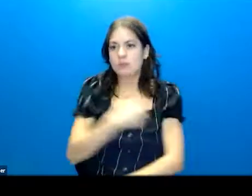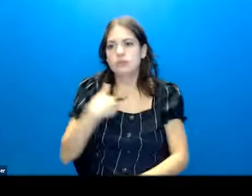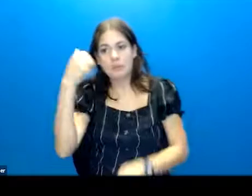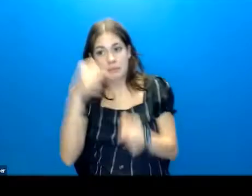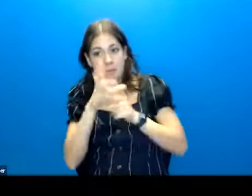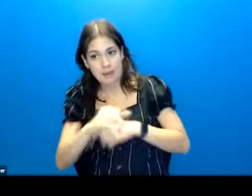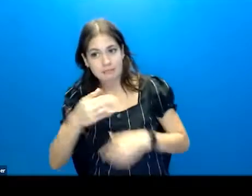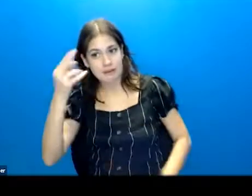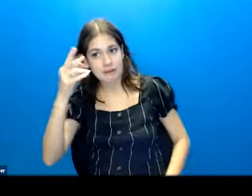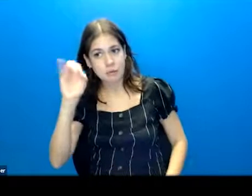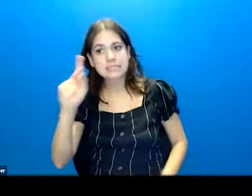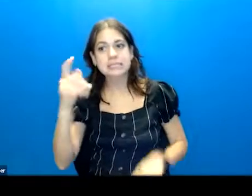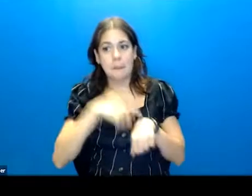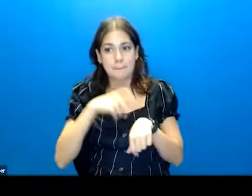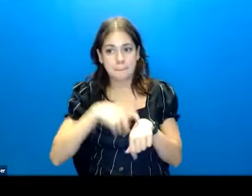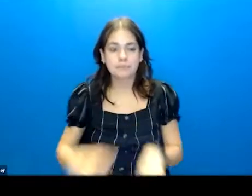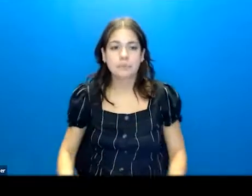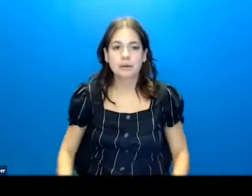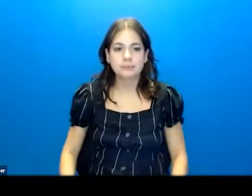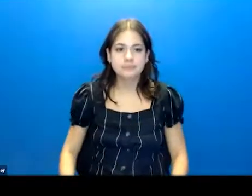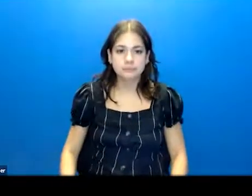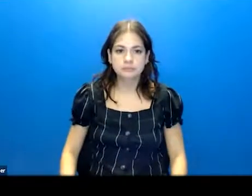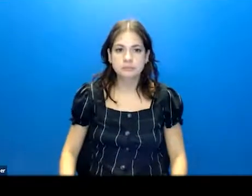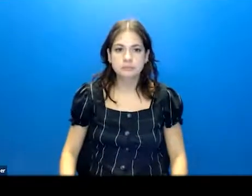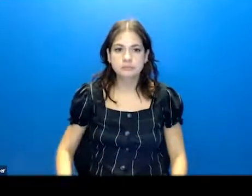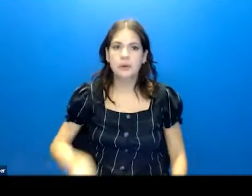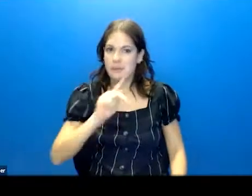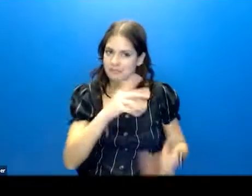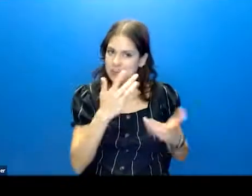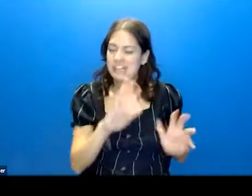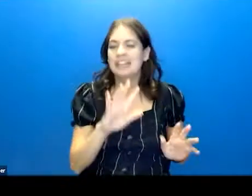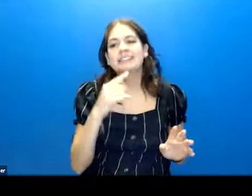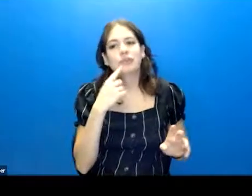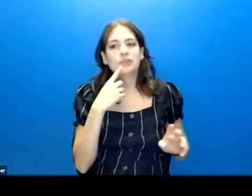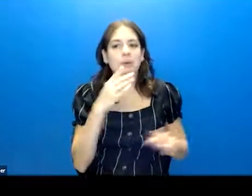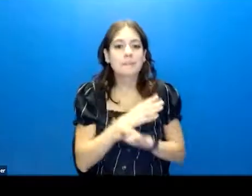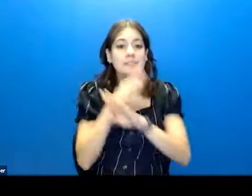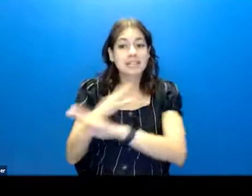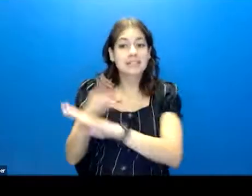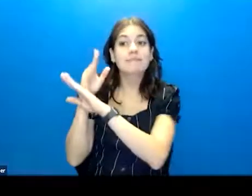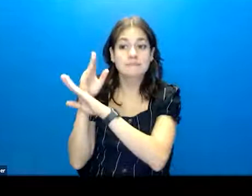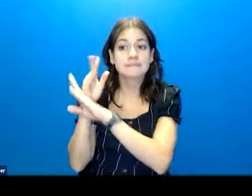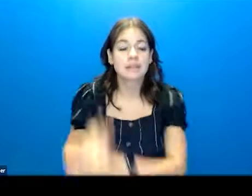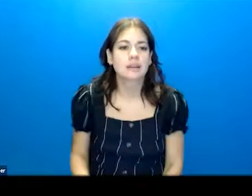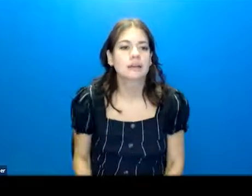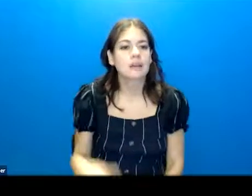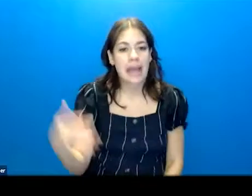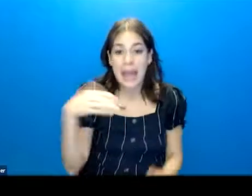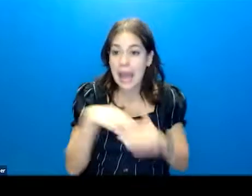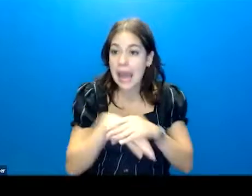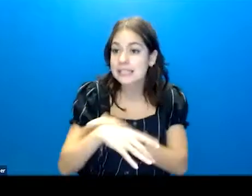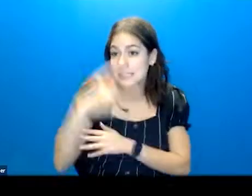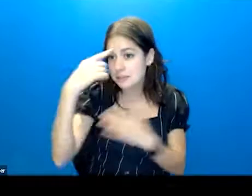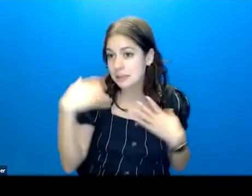in mind that's a high risk time. All right. I've alluded already to many of our protective factors. Having access